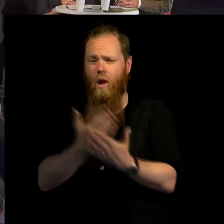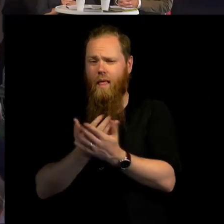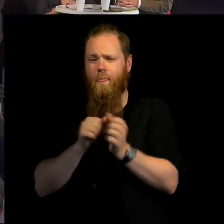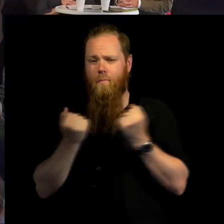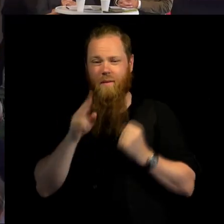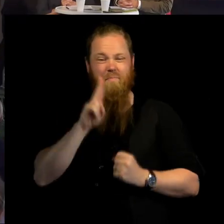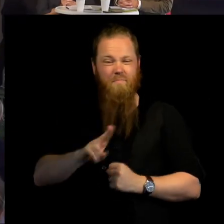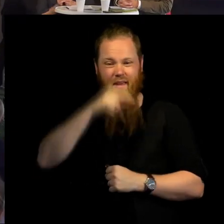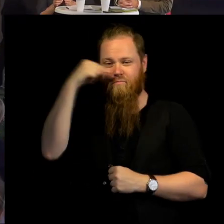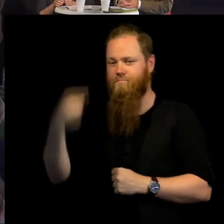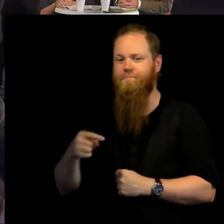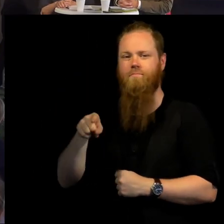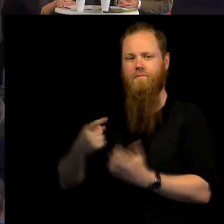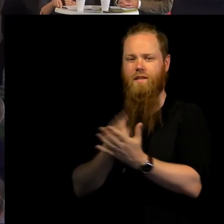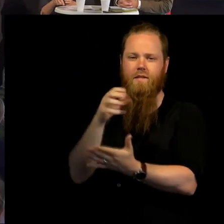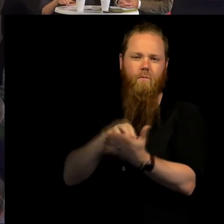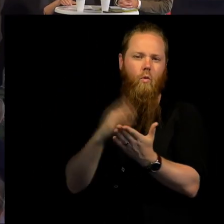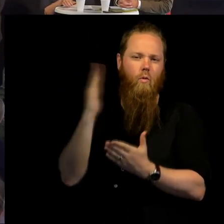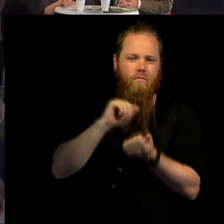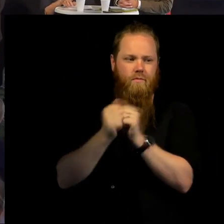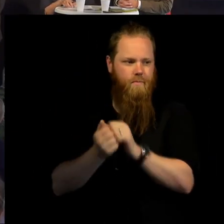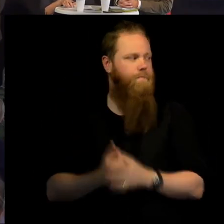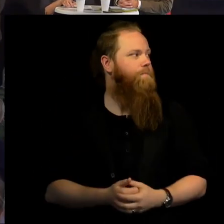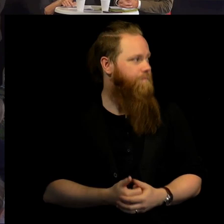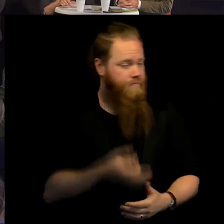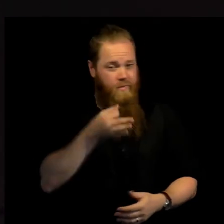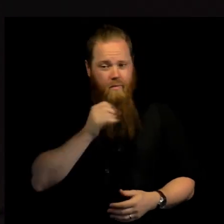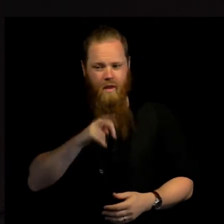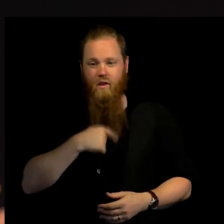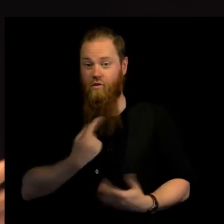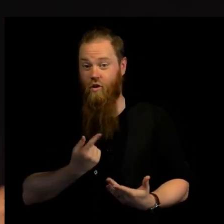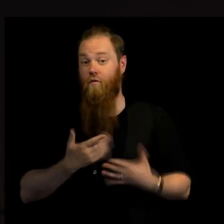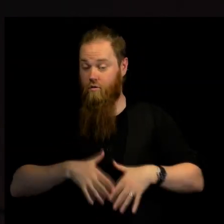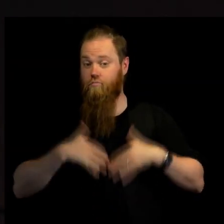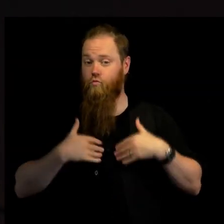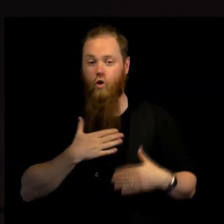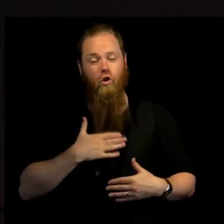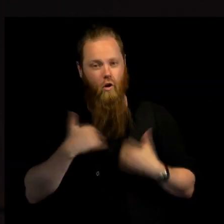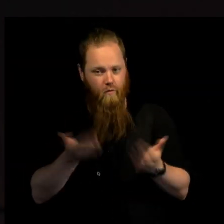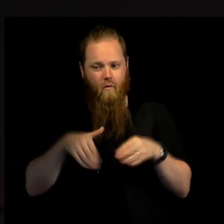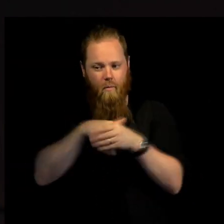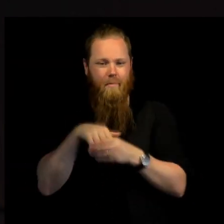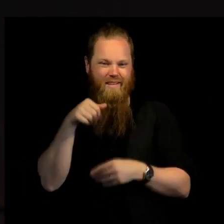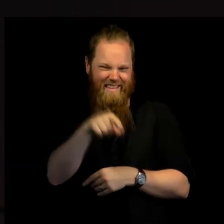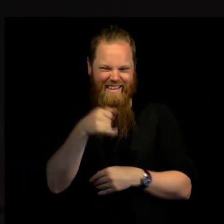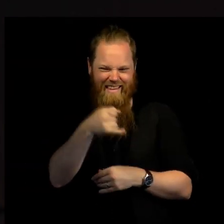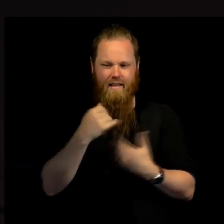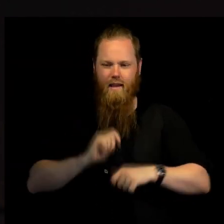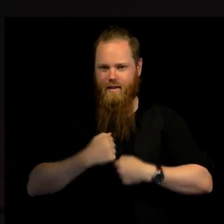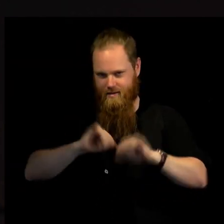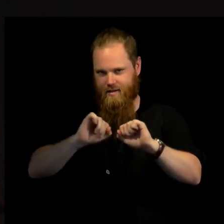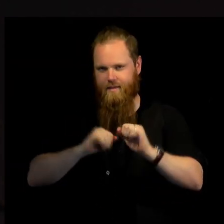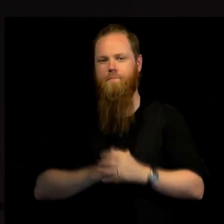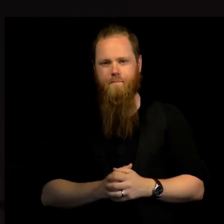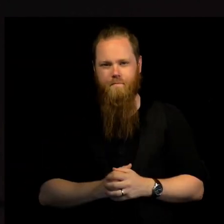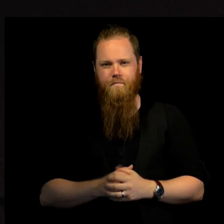situation. Thank you very much. I was very happy to be part of that initiative together with you and the colleagues on the